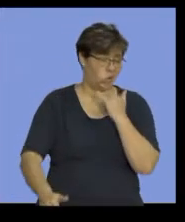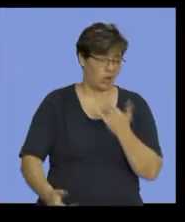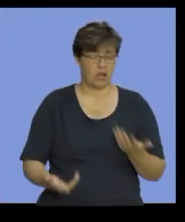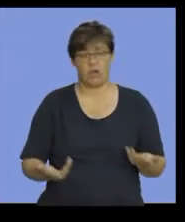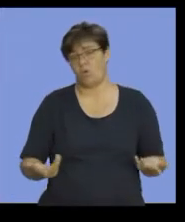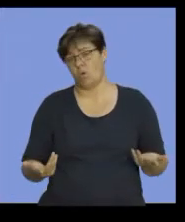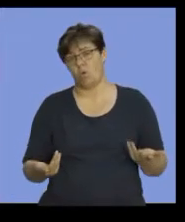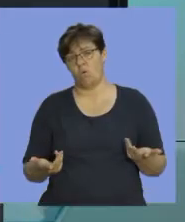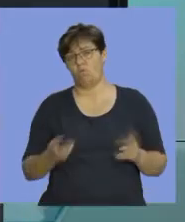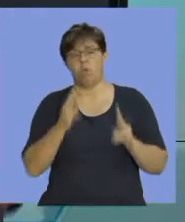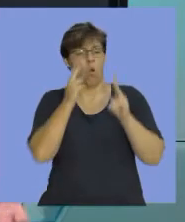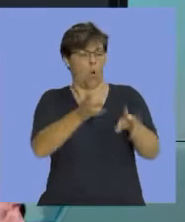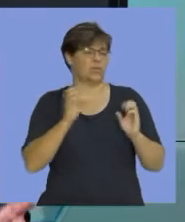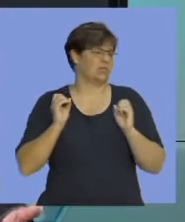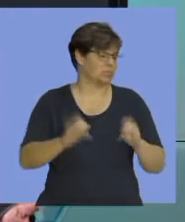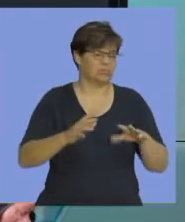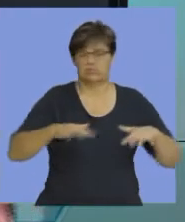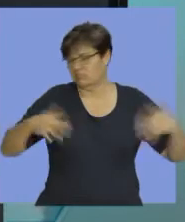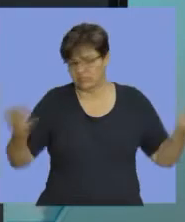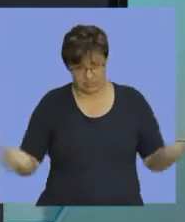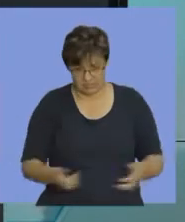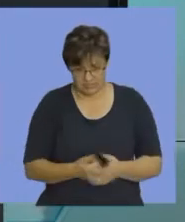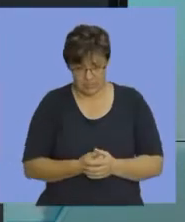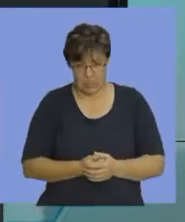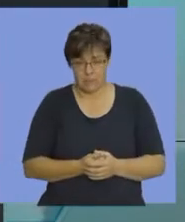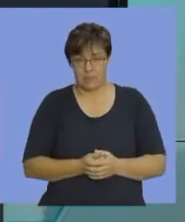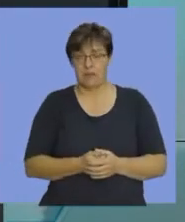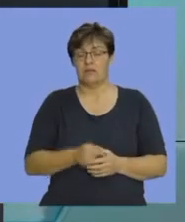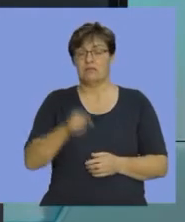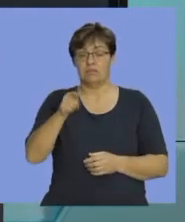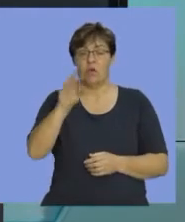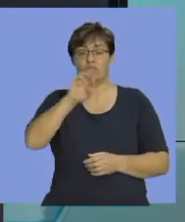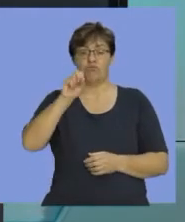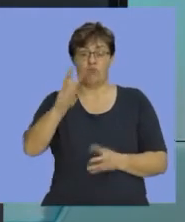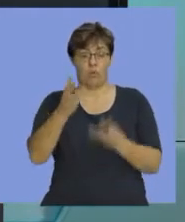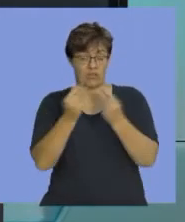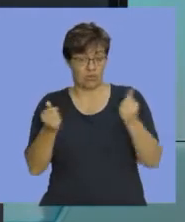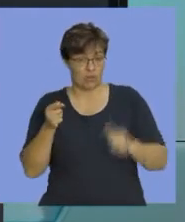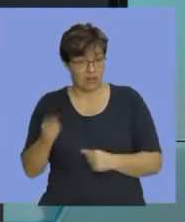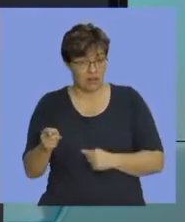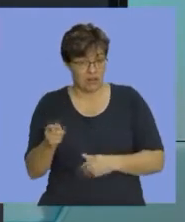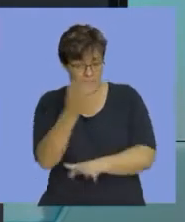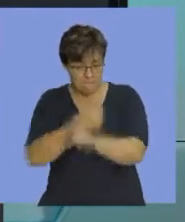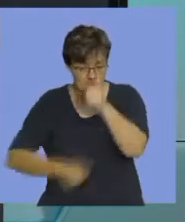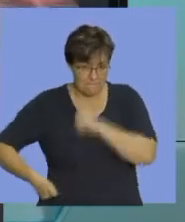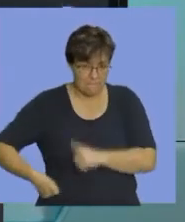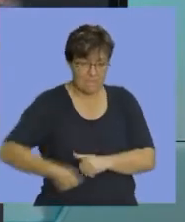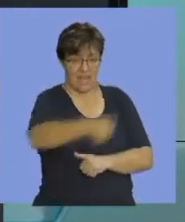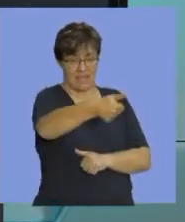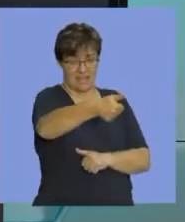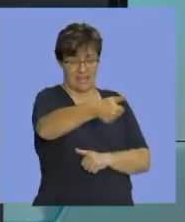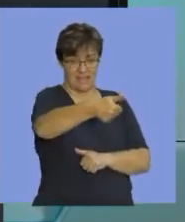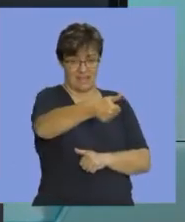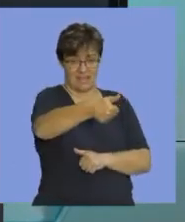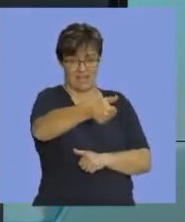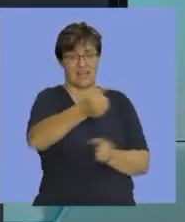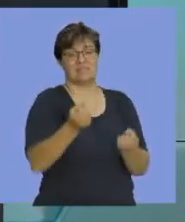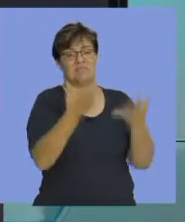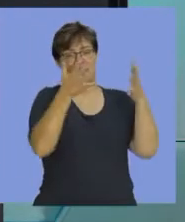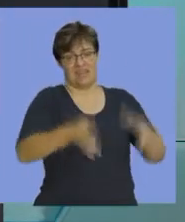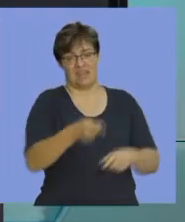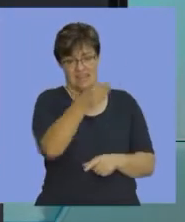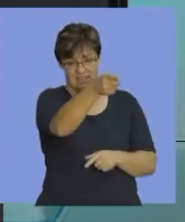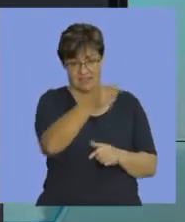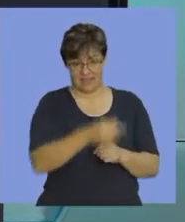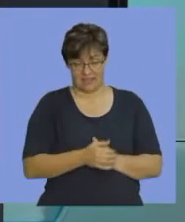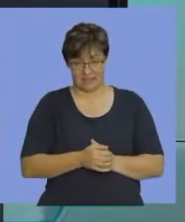not what we ordered, whatever the reason may be. So, these raw materials were returned to our suppliers.